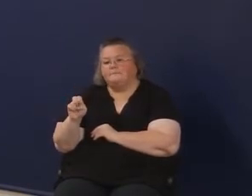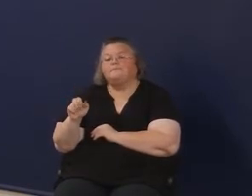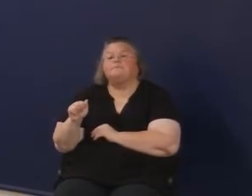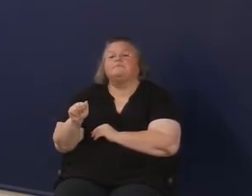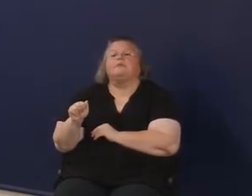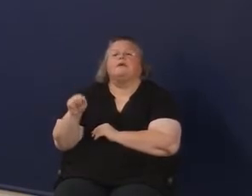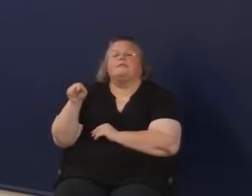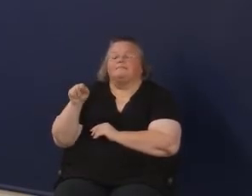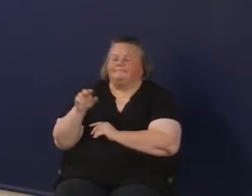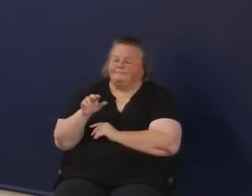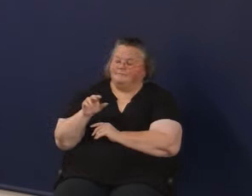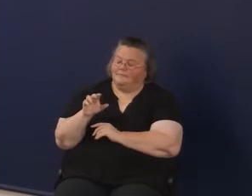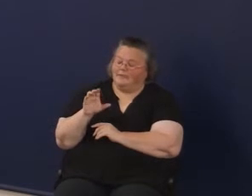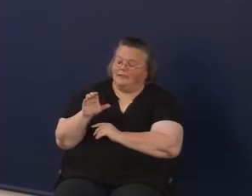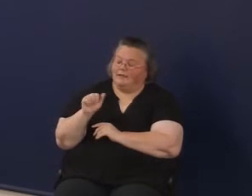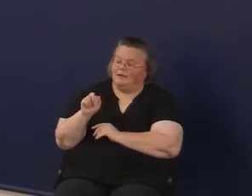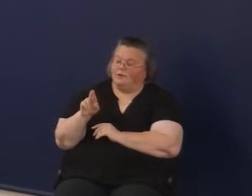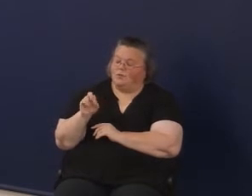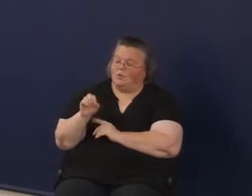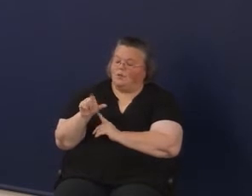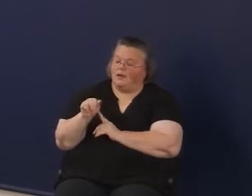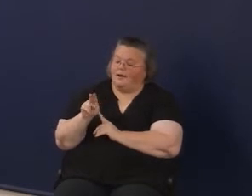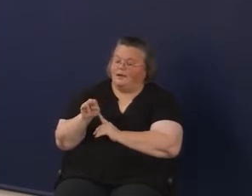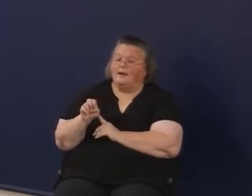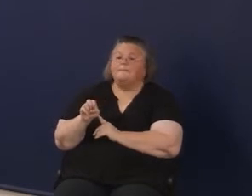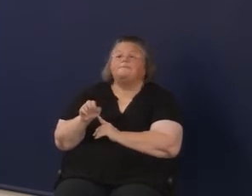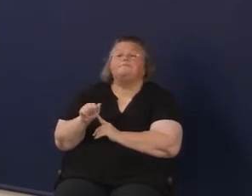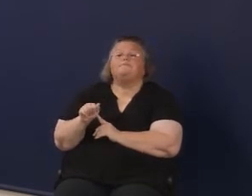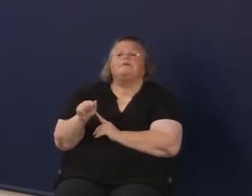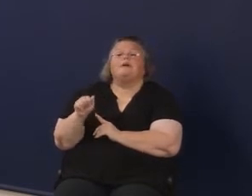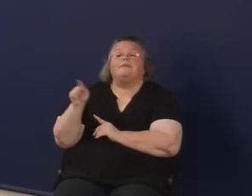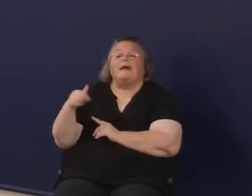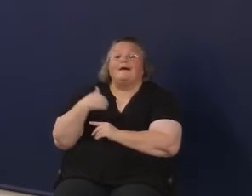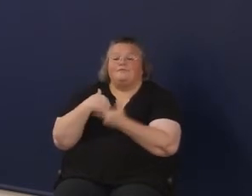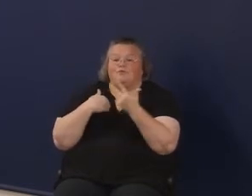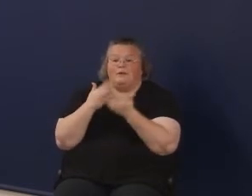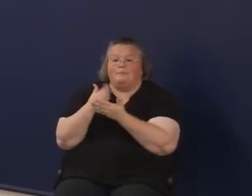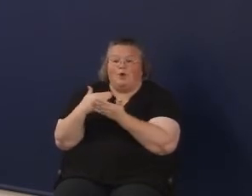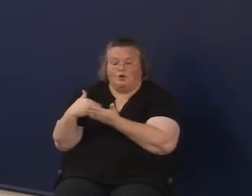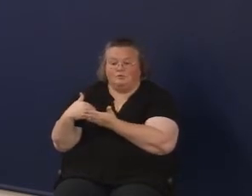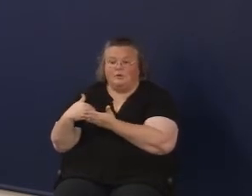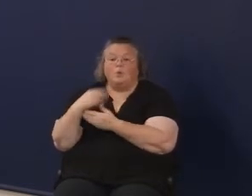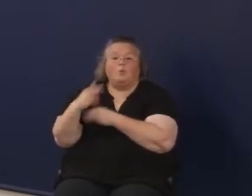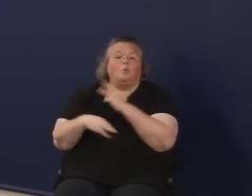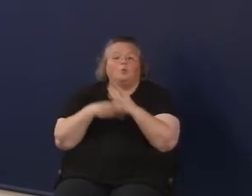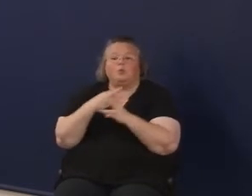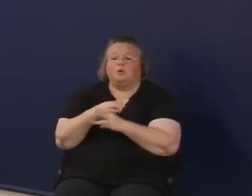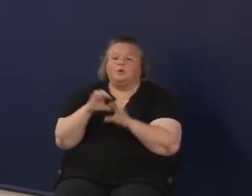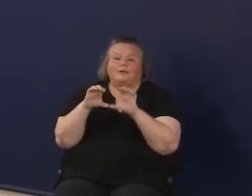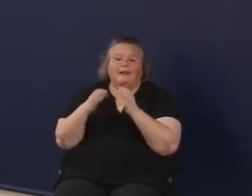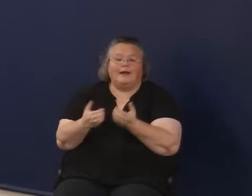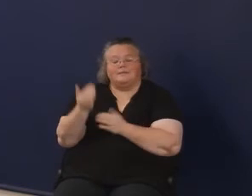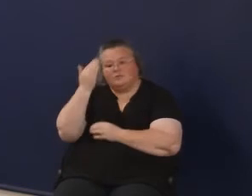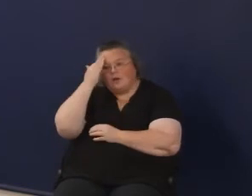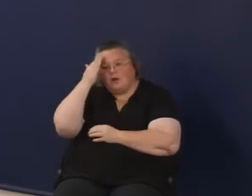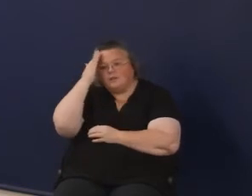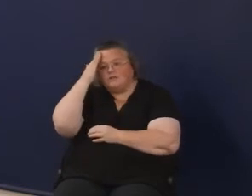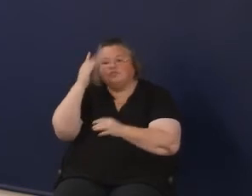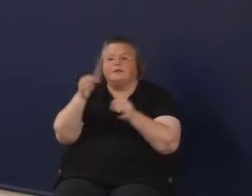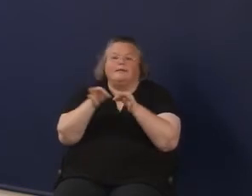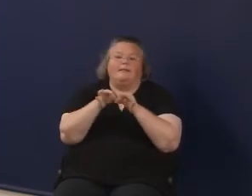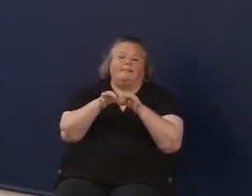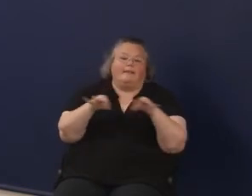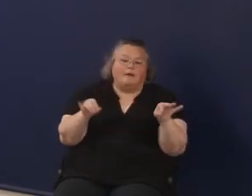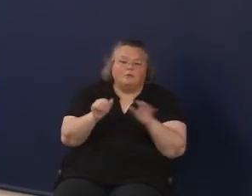this into three parts. There's world-class knowledge, right? The rigorous standards in language arts and math for